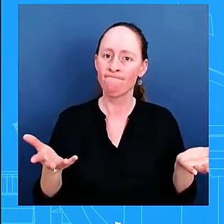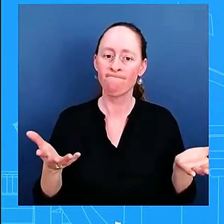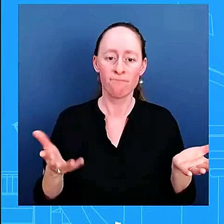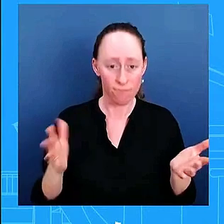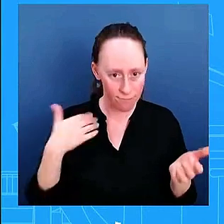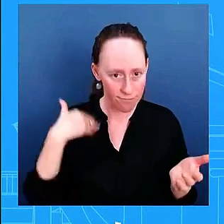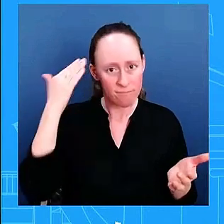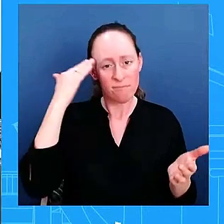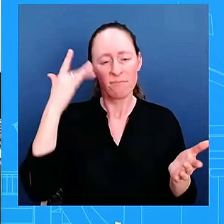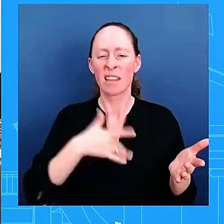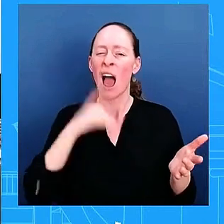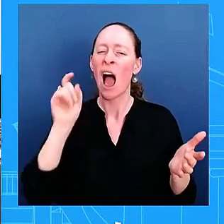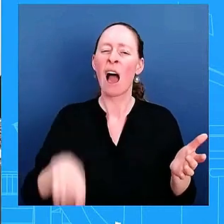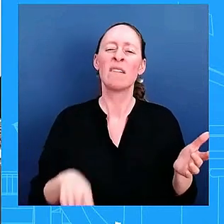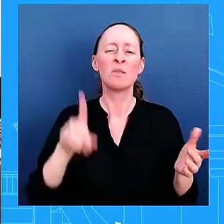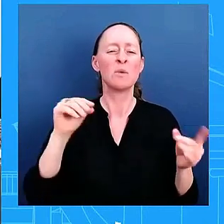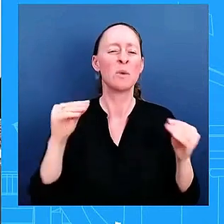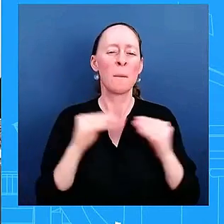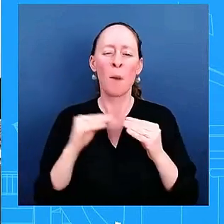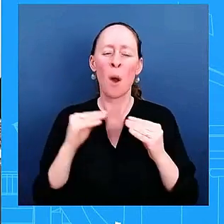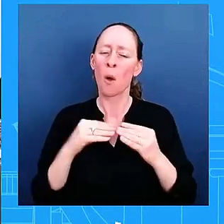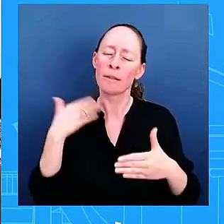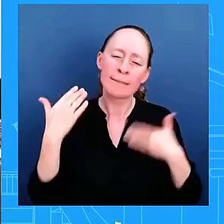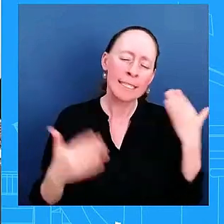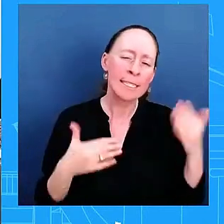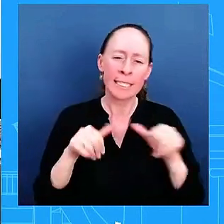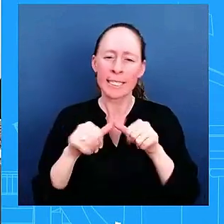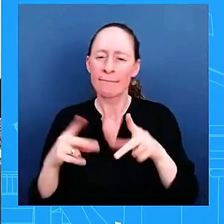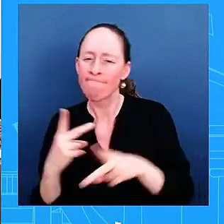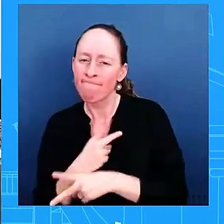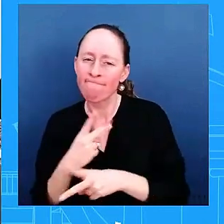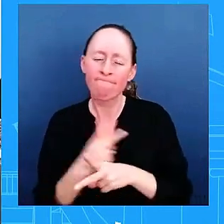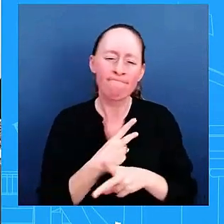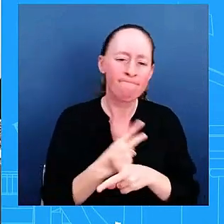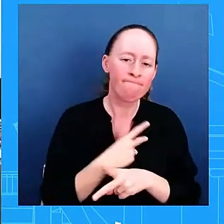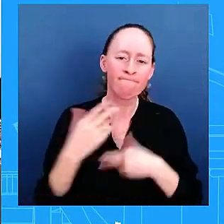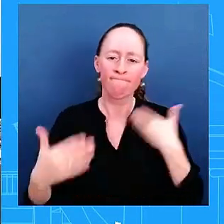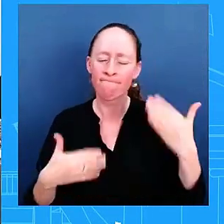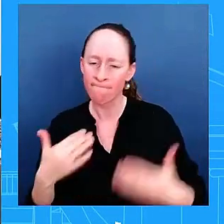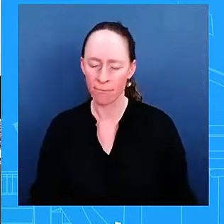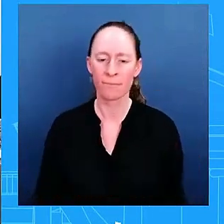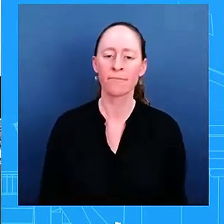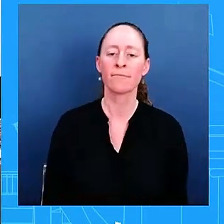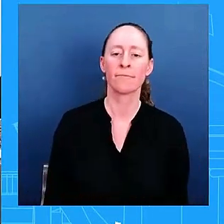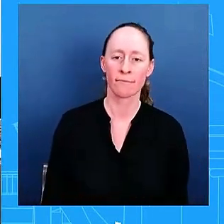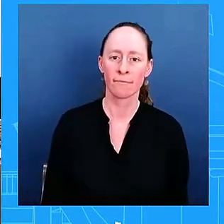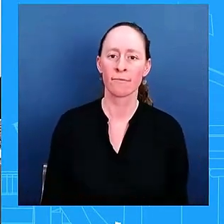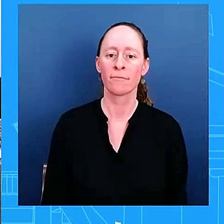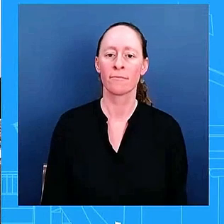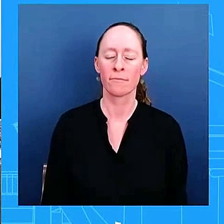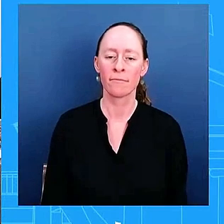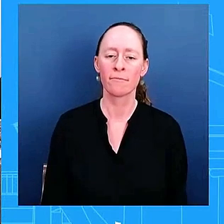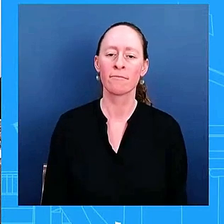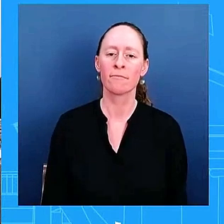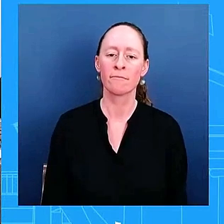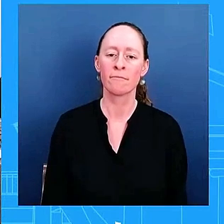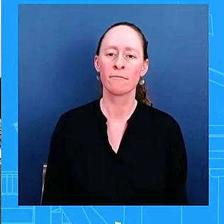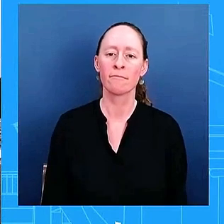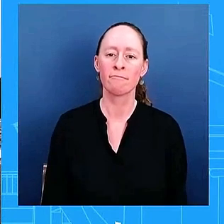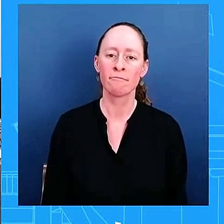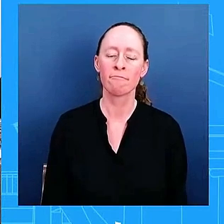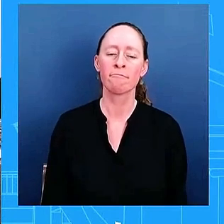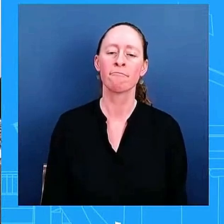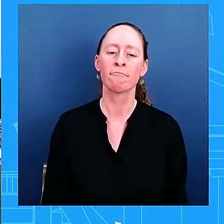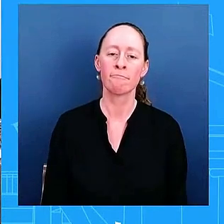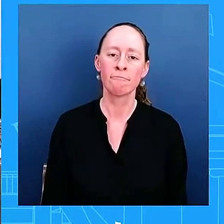forward okay john thanks a lot corinne uh i wanted to ask you about the vice president and the difficult position that she's in